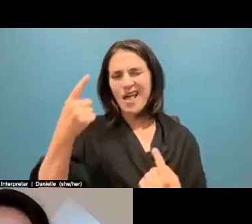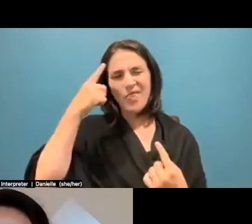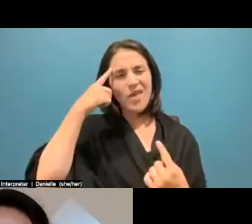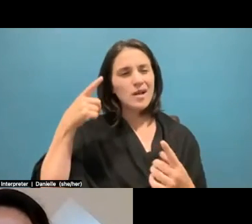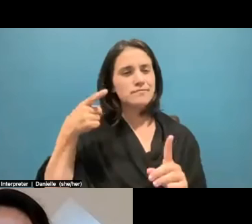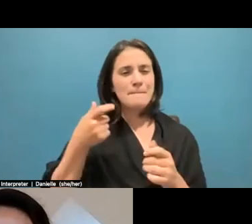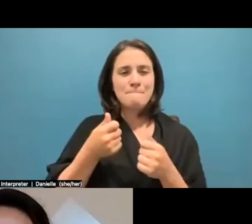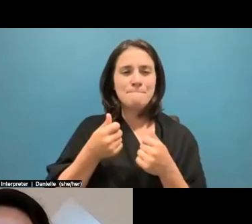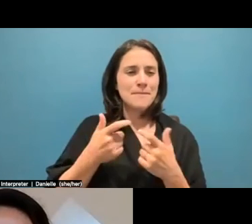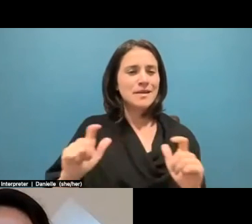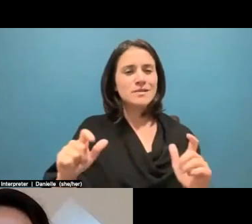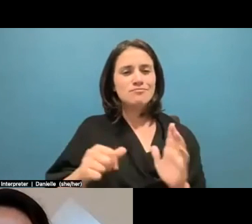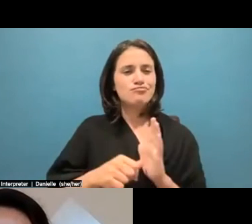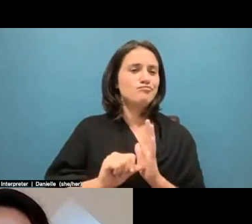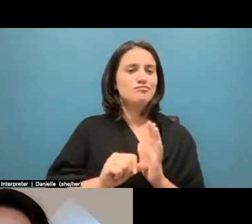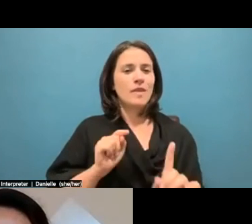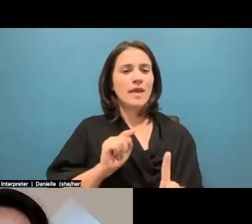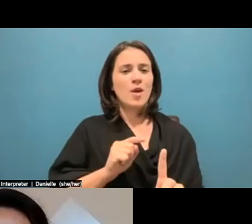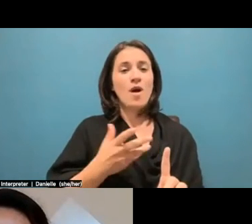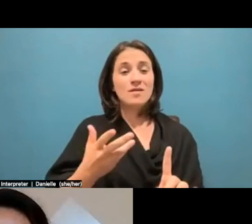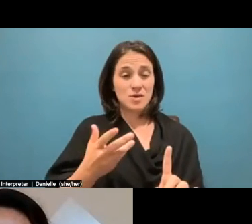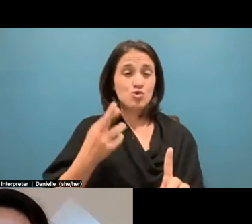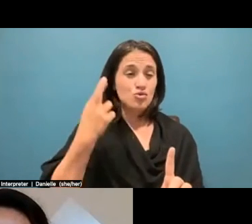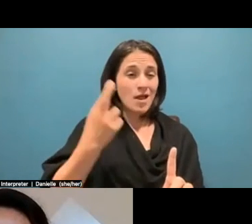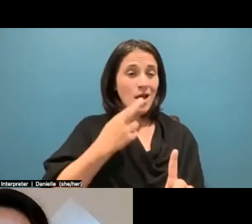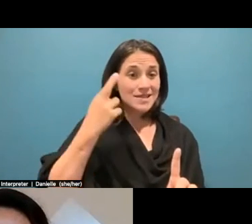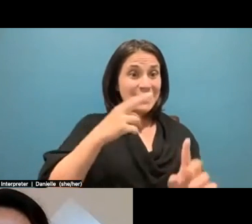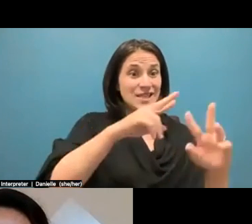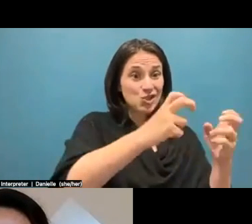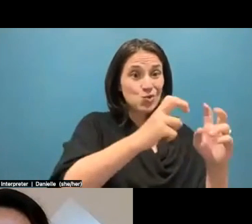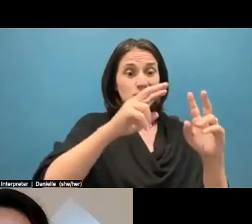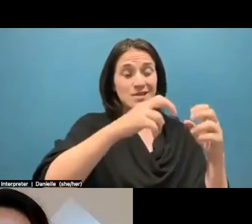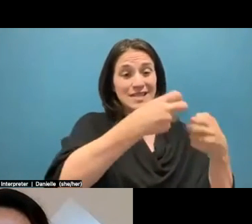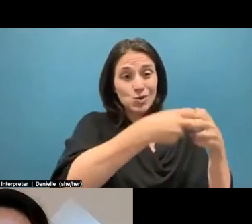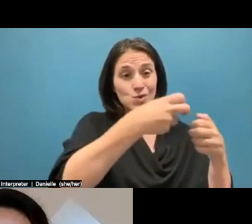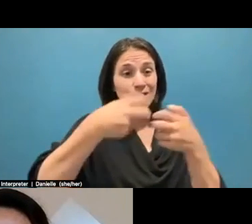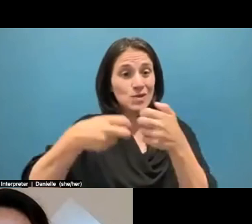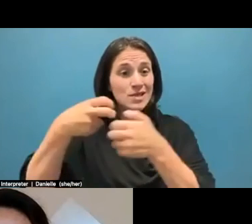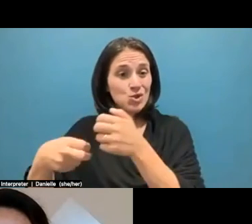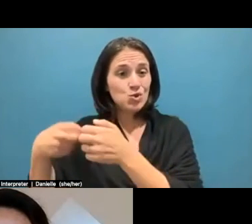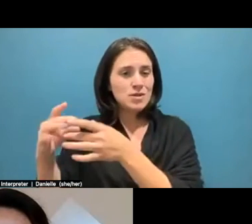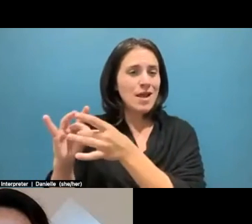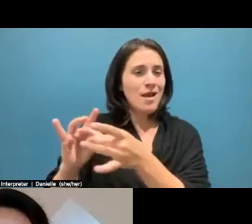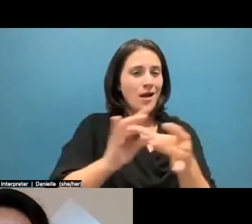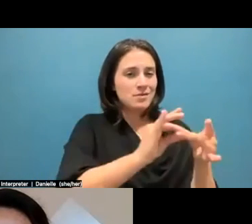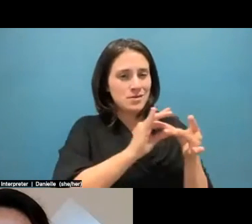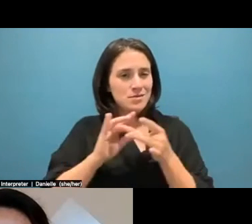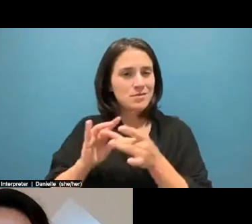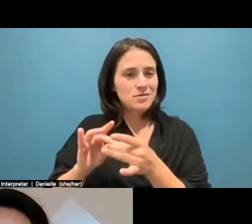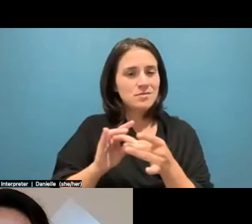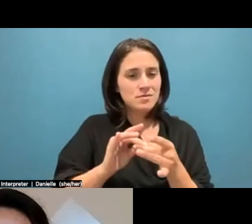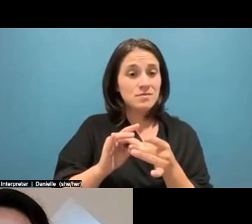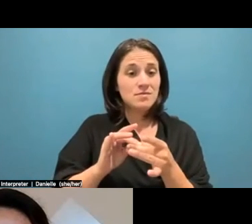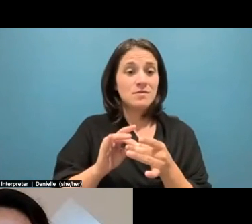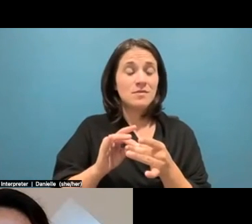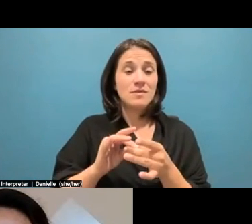is just realizing how all these issues are connected, but also realizing how our fates are interconnected. So again, you know, what happens in Princeville,